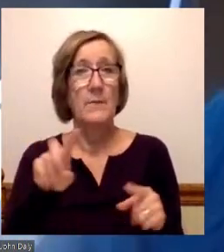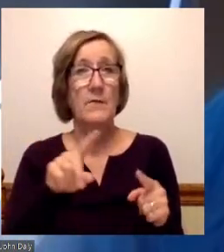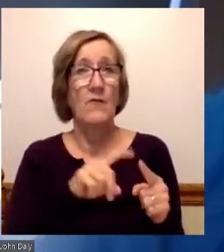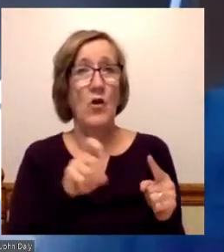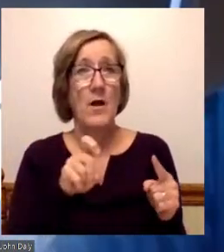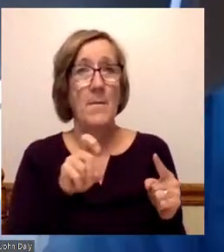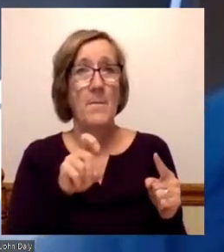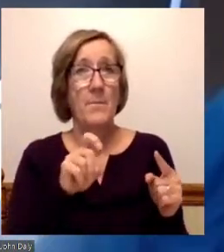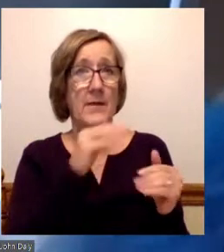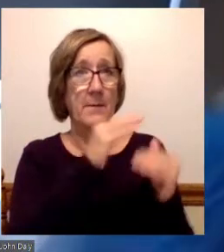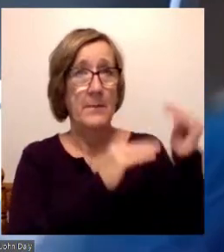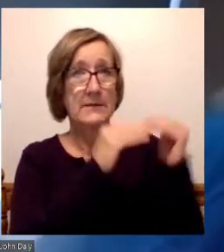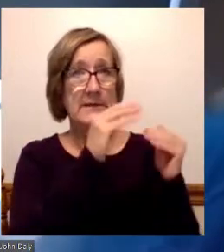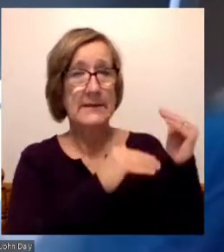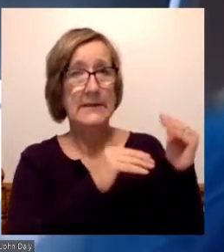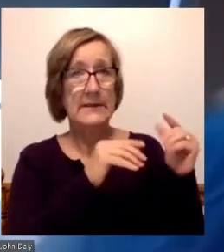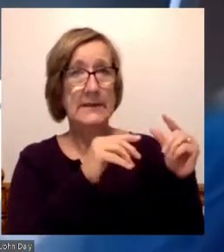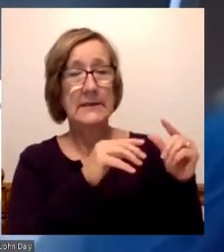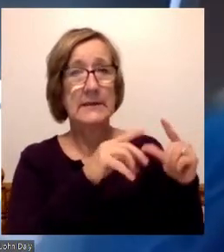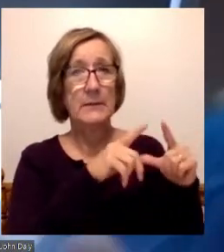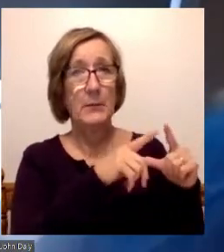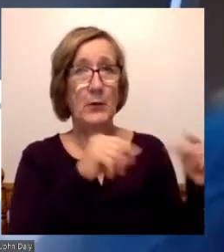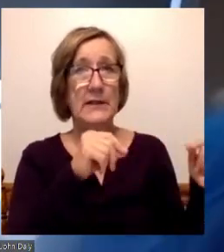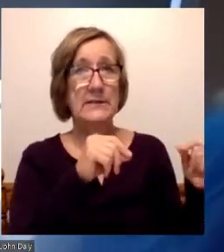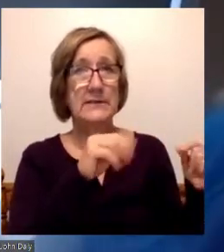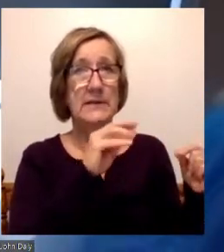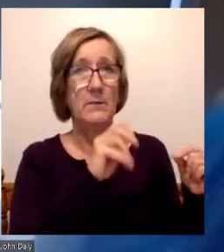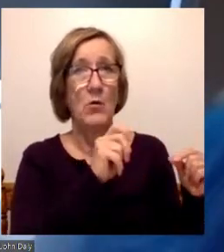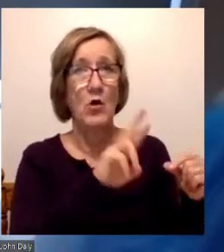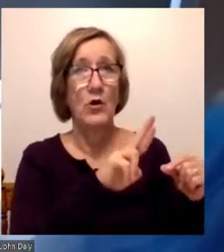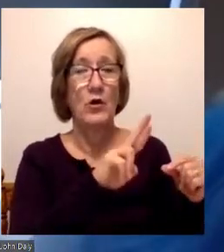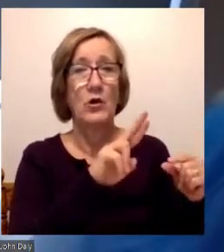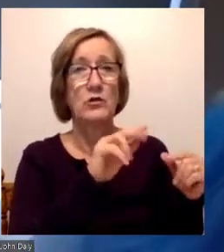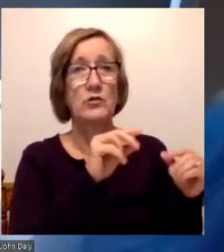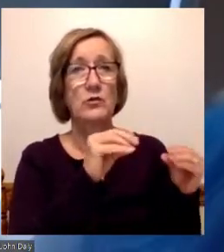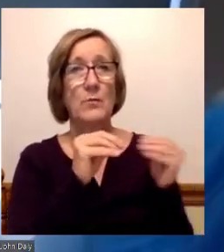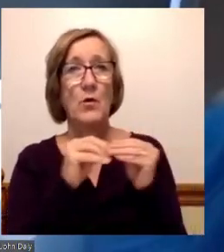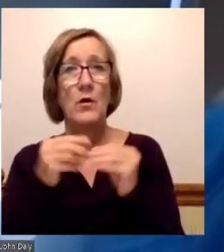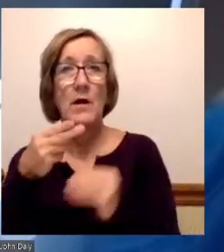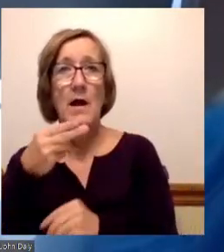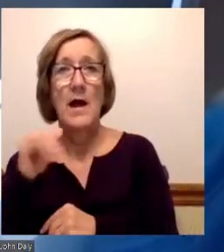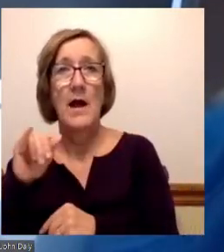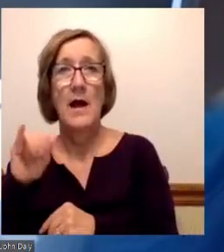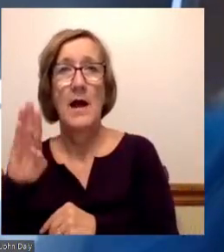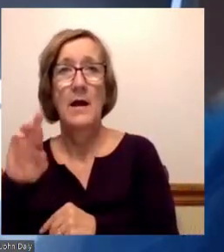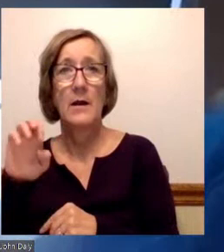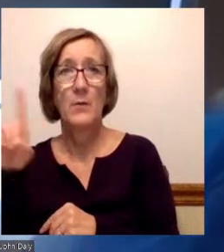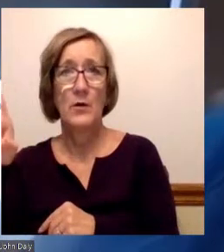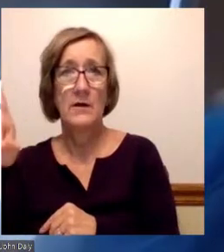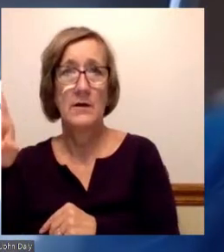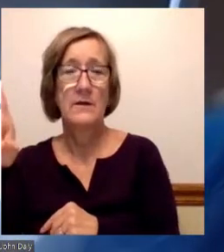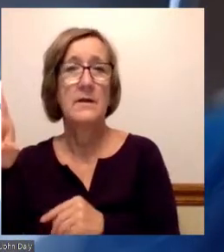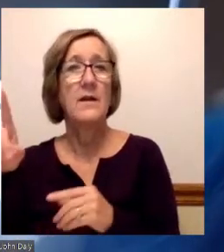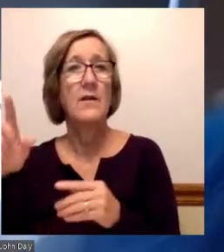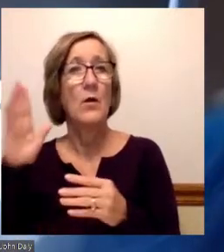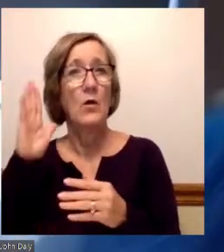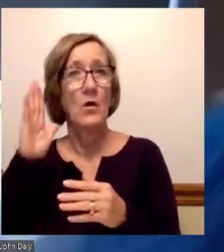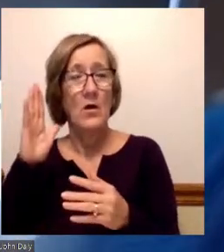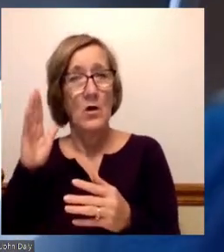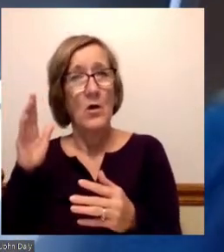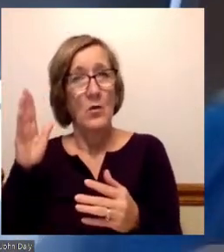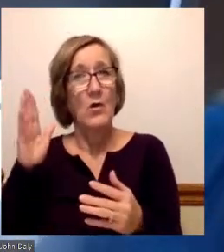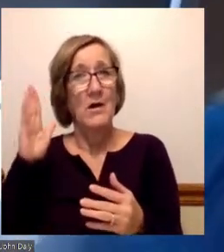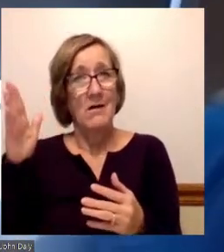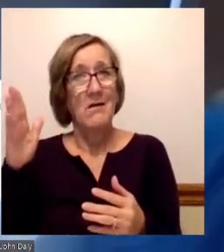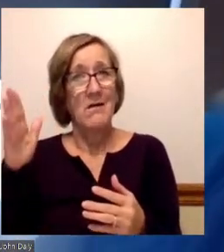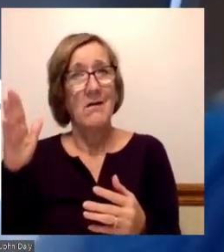to being even more of a hybrid type of university college. than it is today. And there are going to be many changes that are going to have to be made